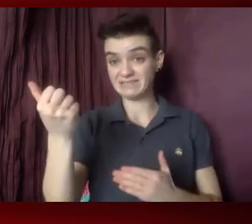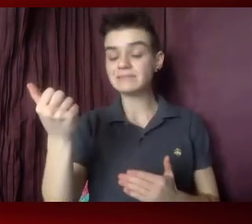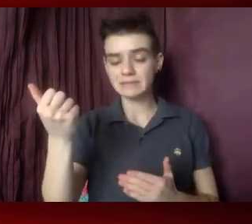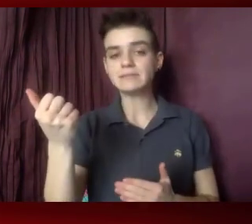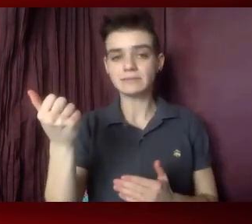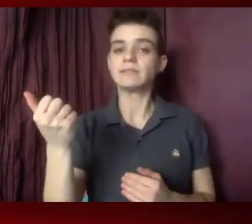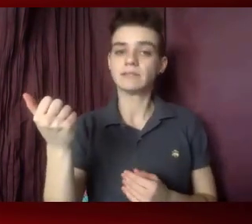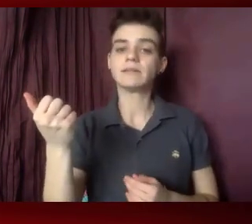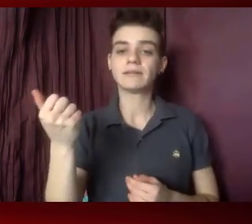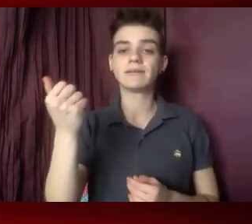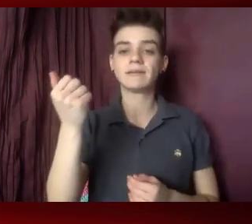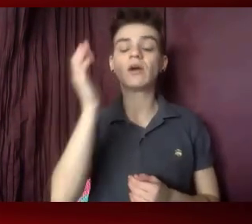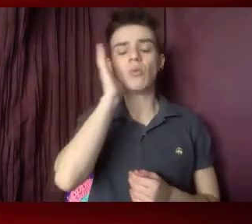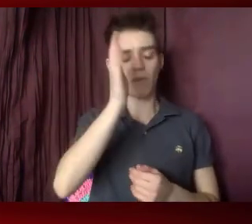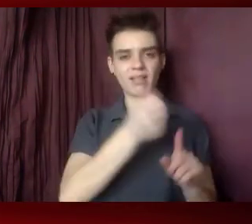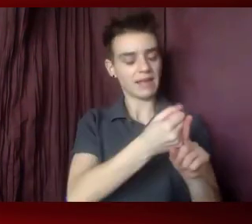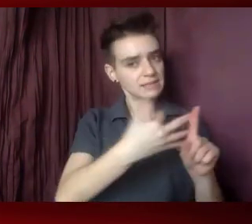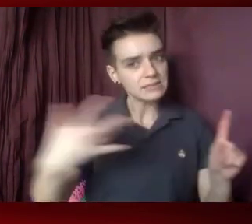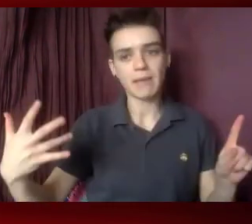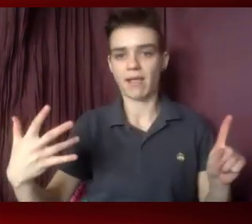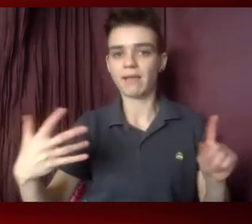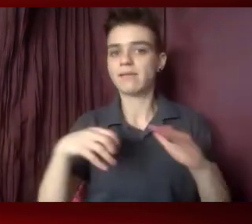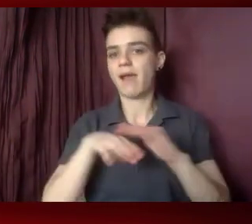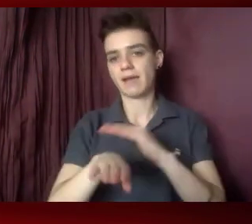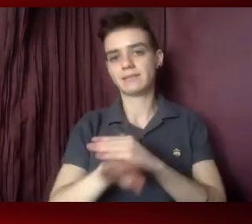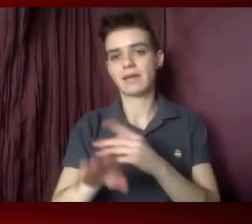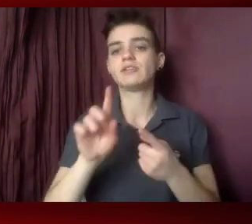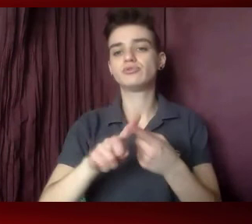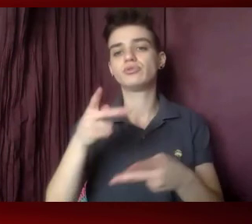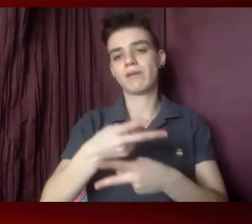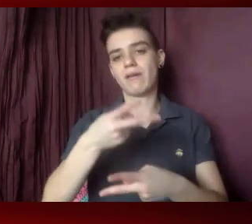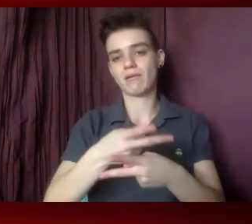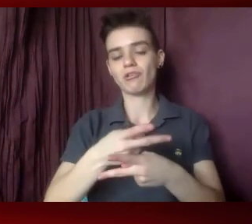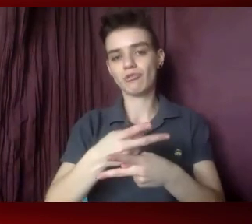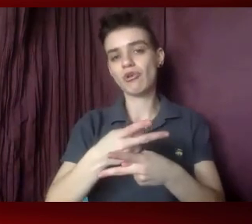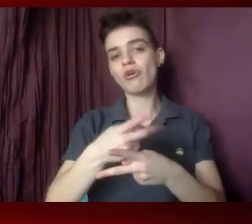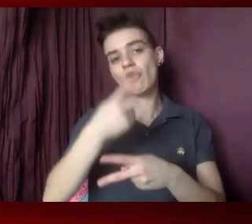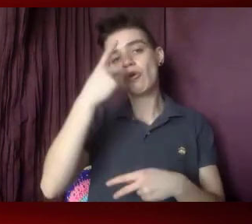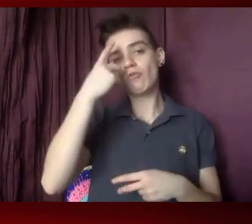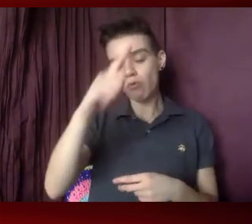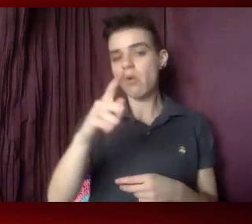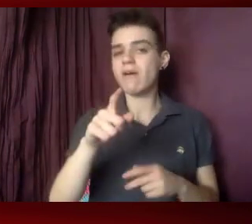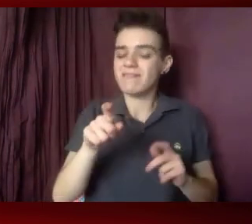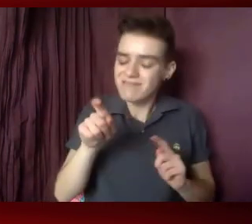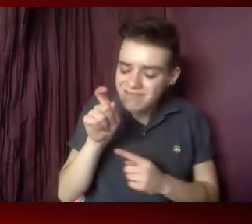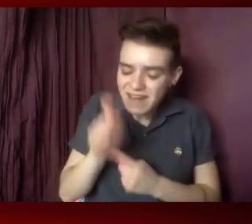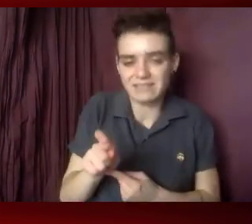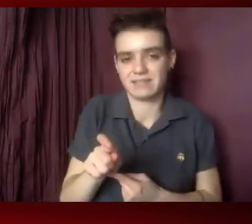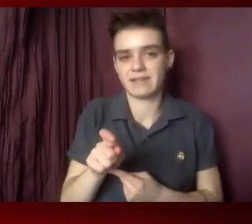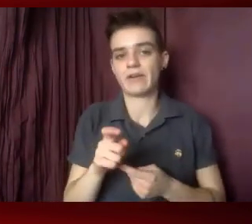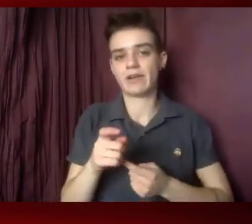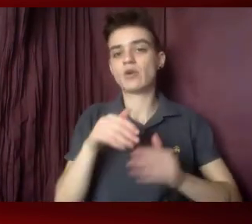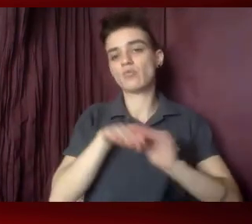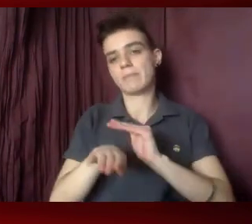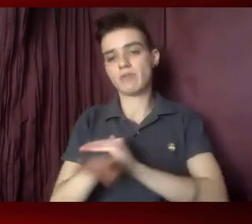expand access to care to reproduce the necessary reproductive care throughout the